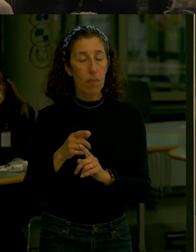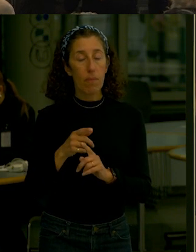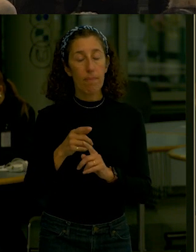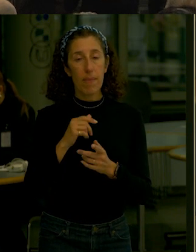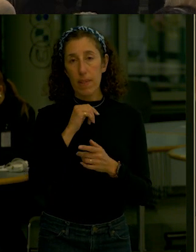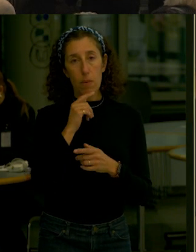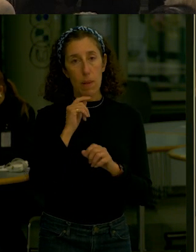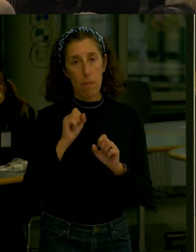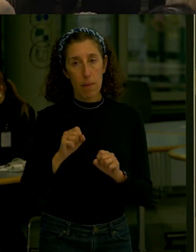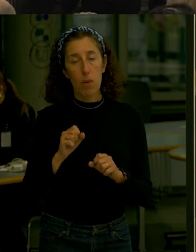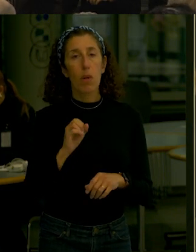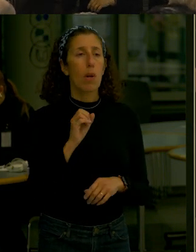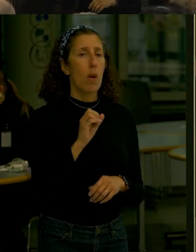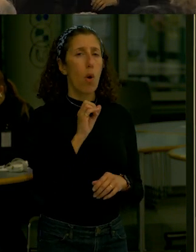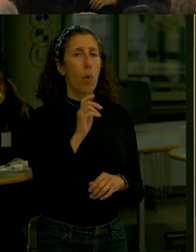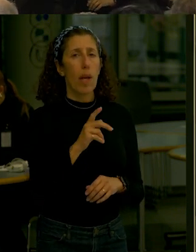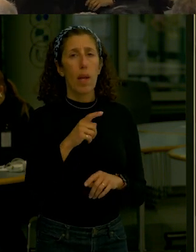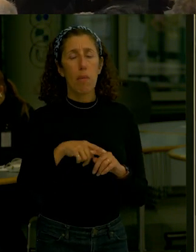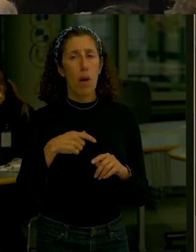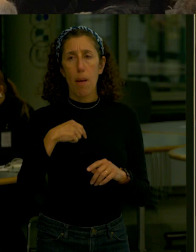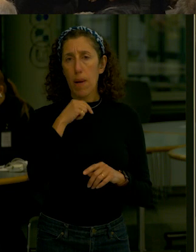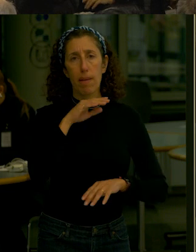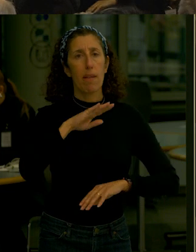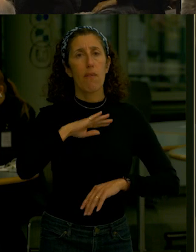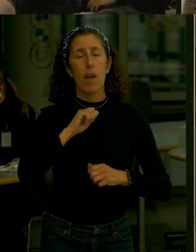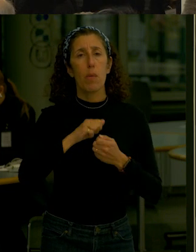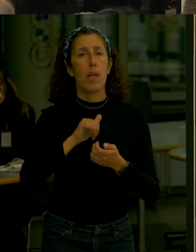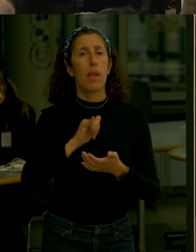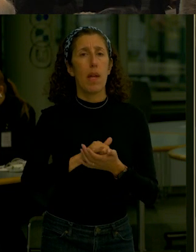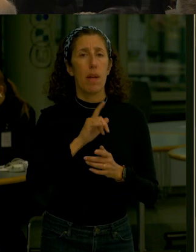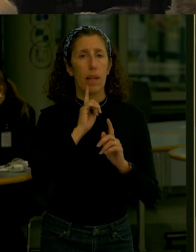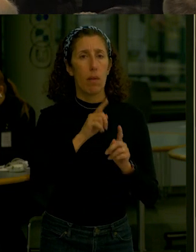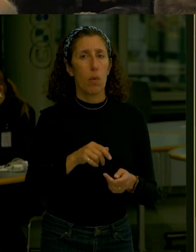I appreciate that But from the surface dweller perspective